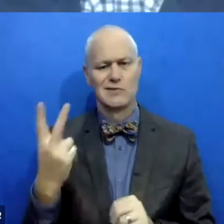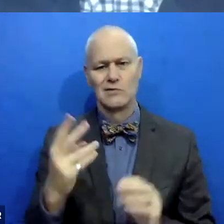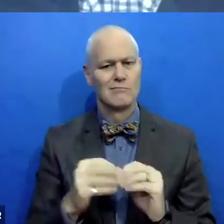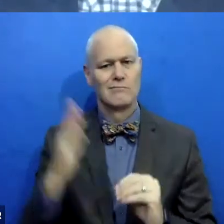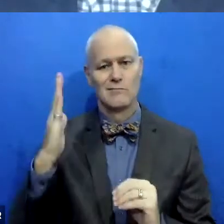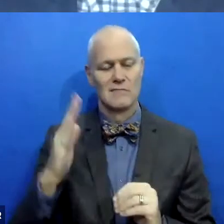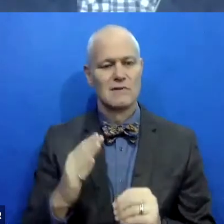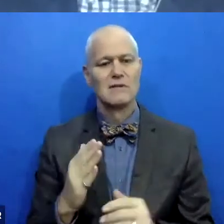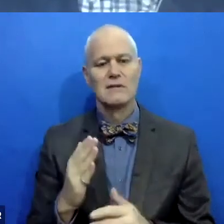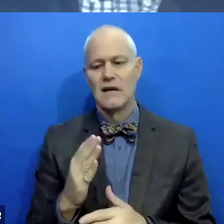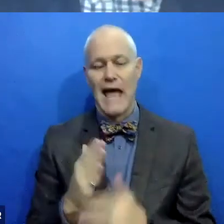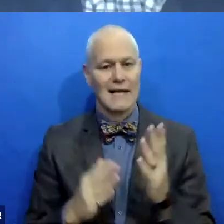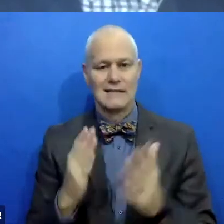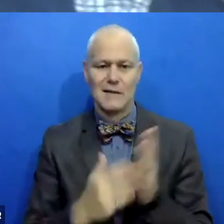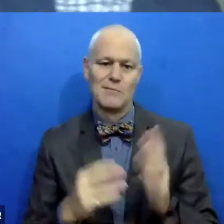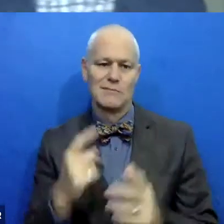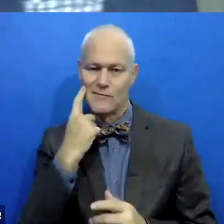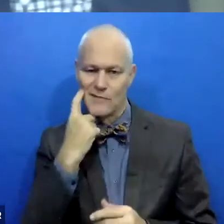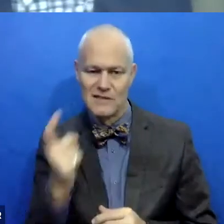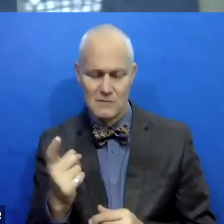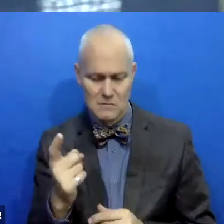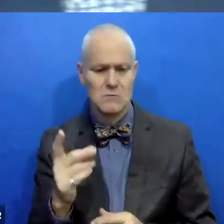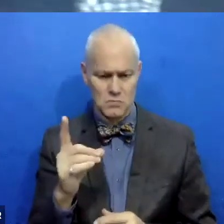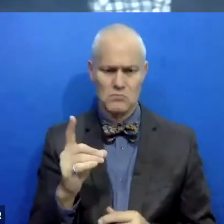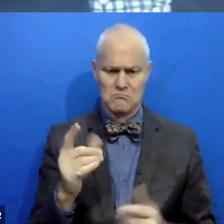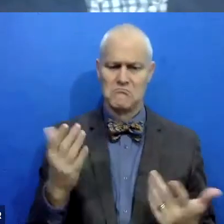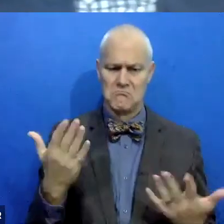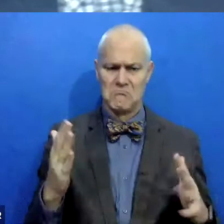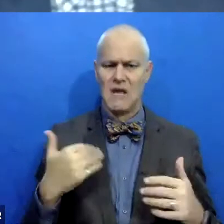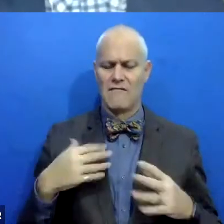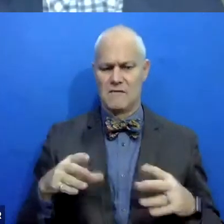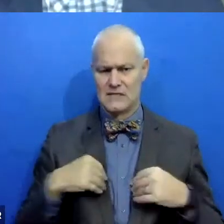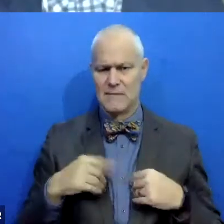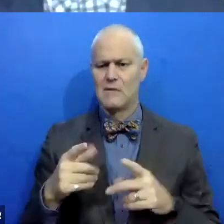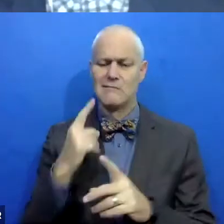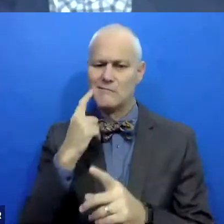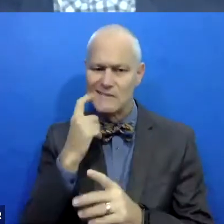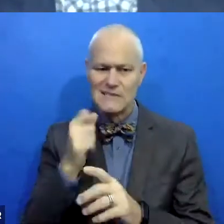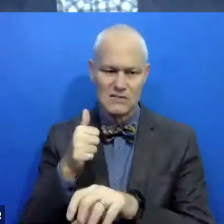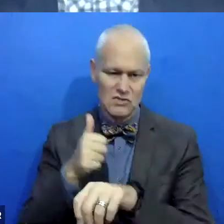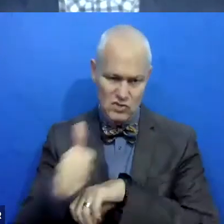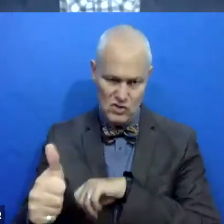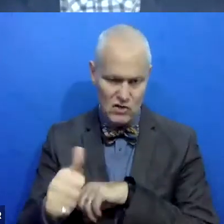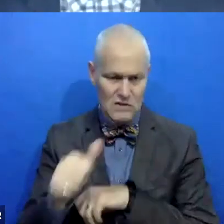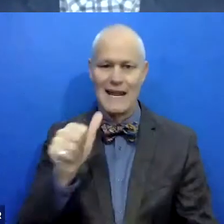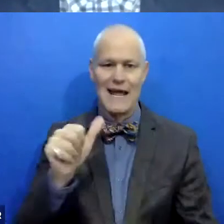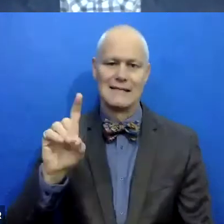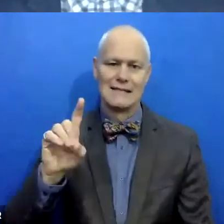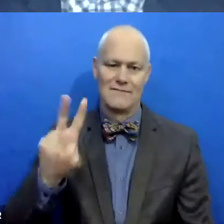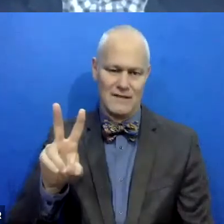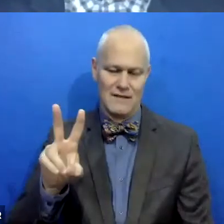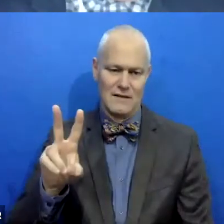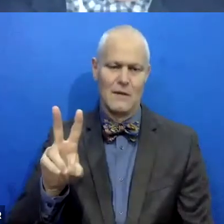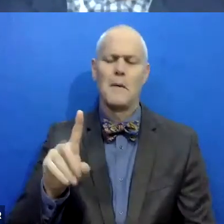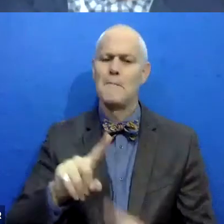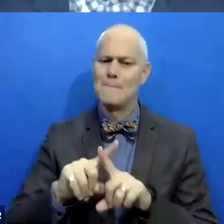to be relatively recent. Um, we have accepted people into the program whose most recent charge isn't a DV charge, um, but